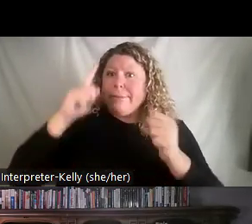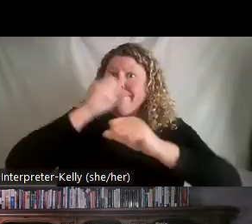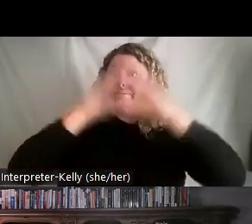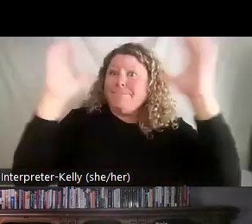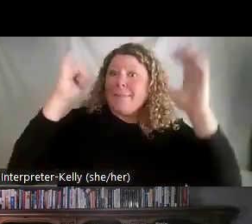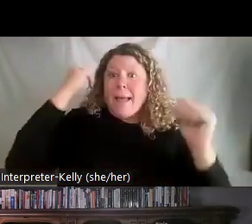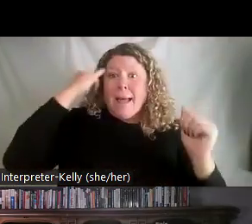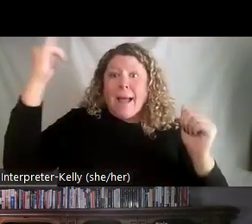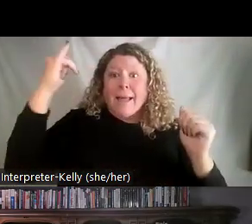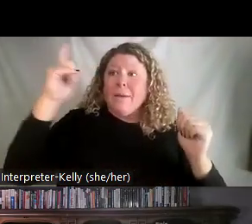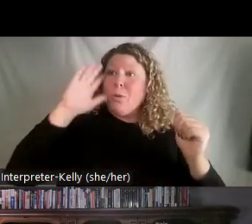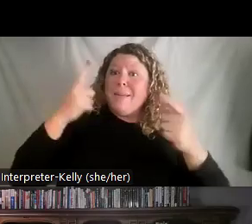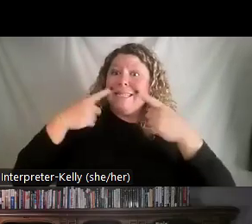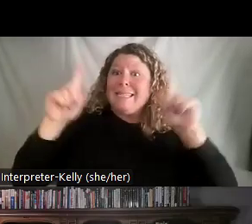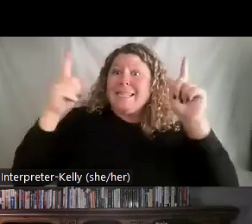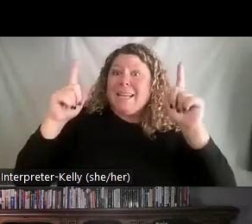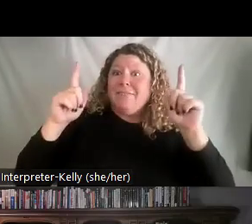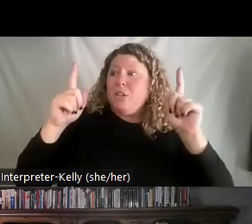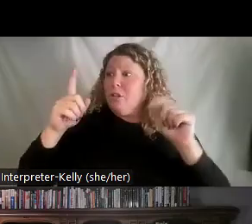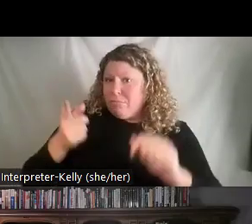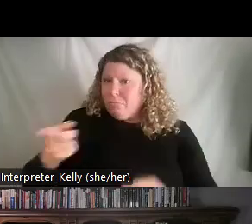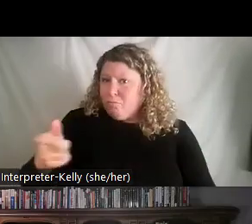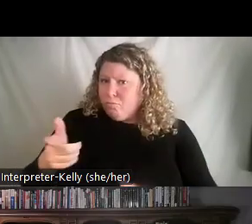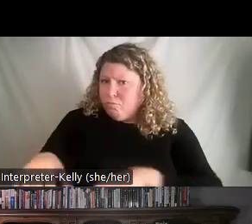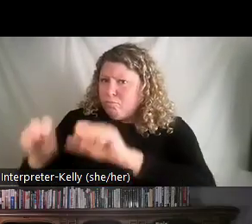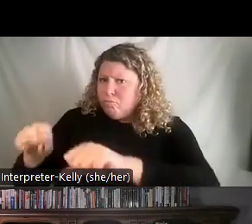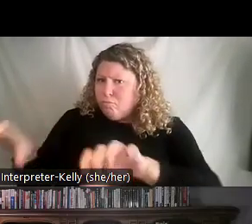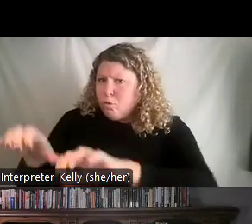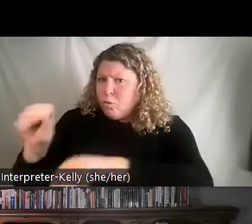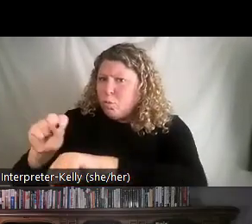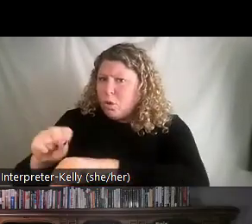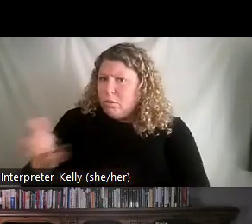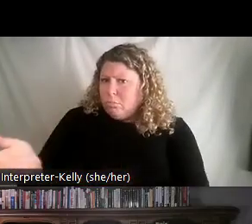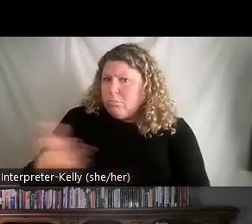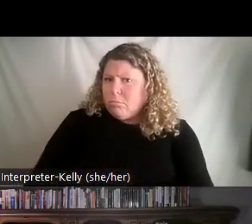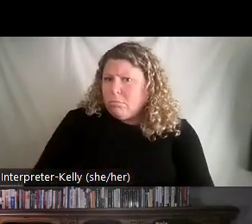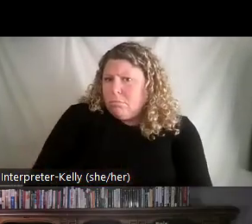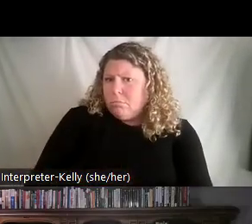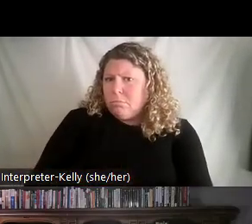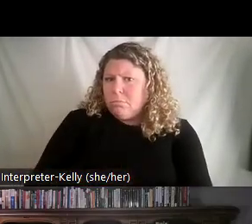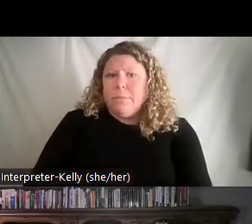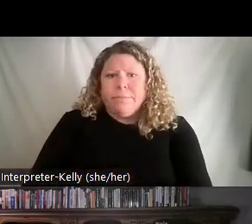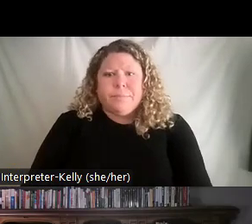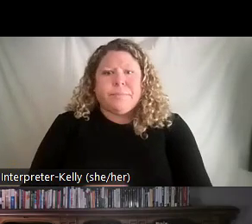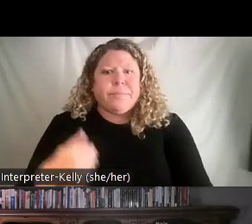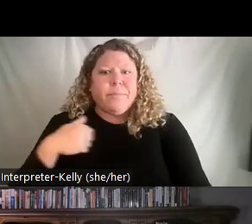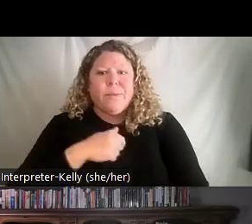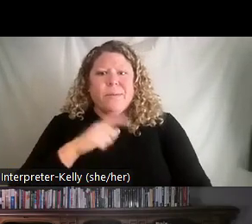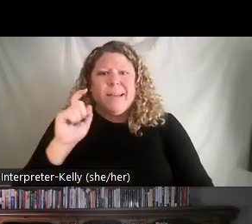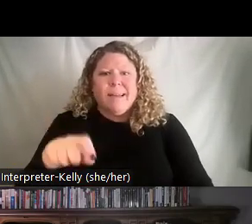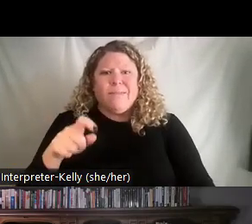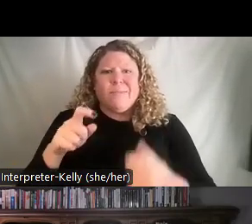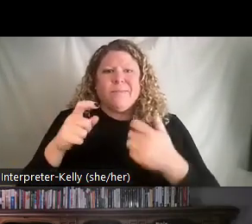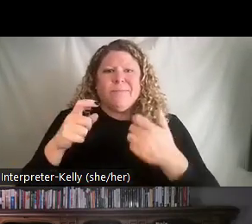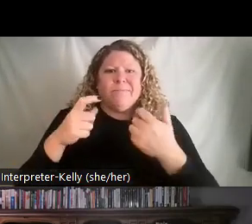if all we do is just show the vision. So we have to be integral. We have to be working with and understand and